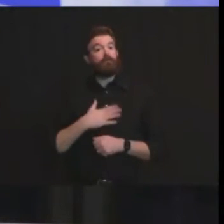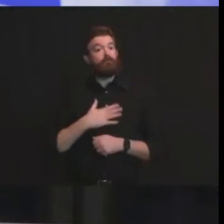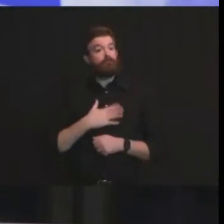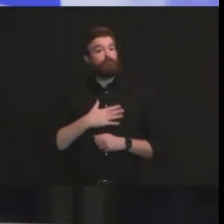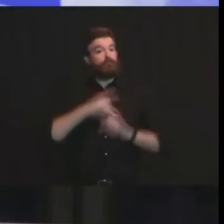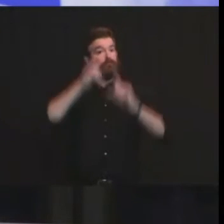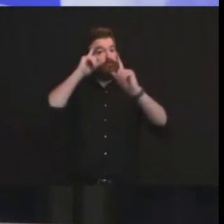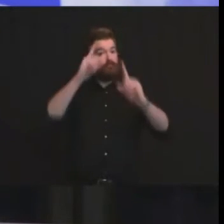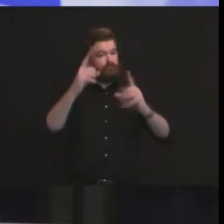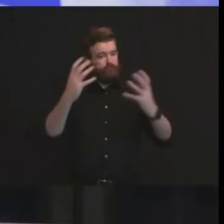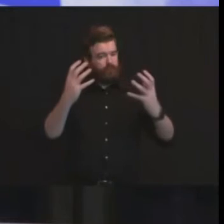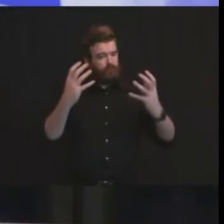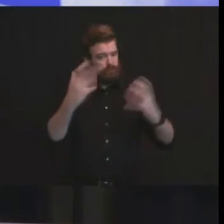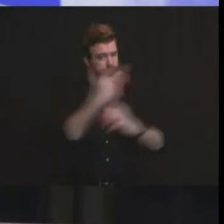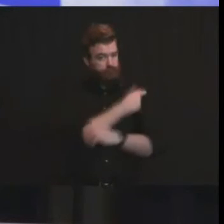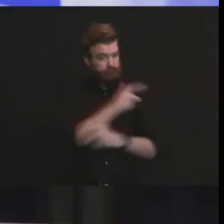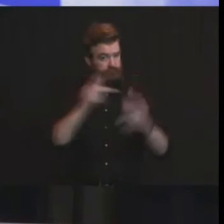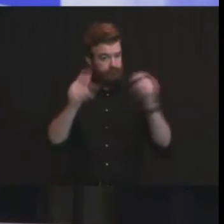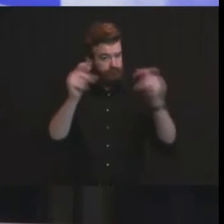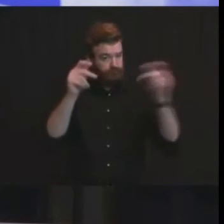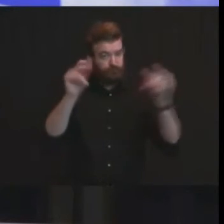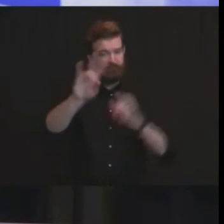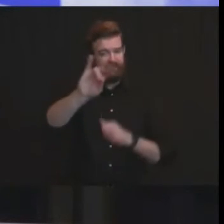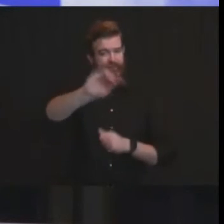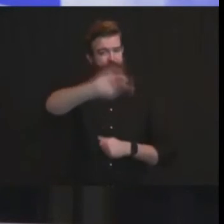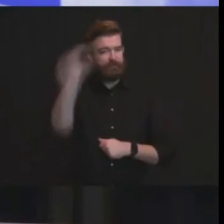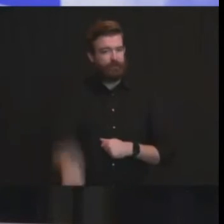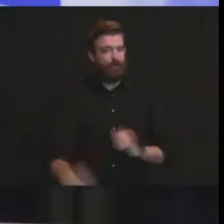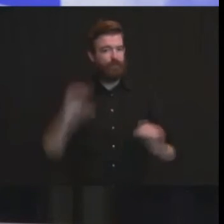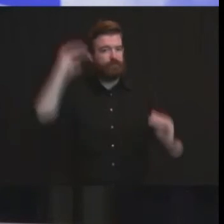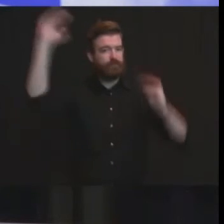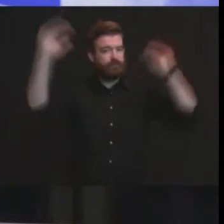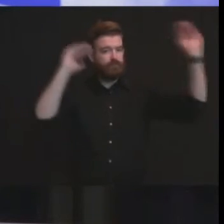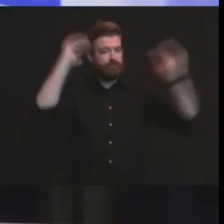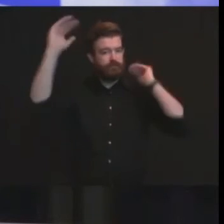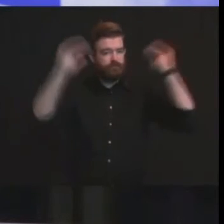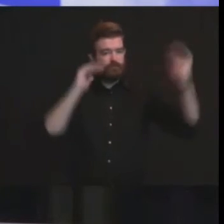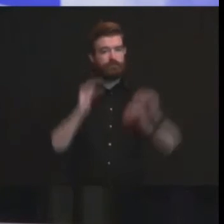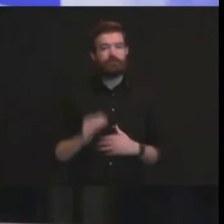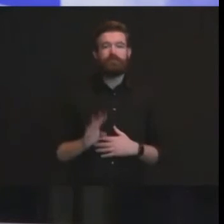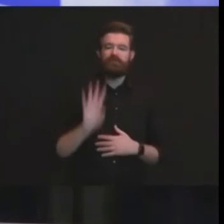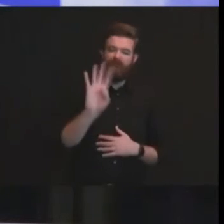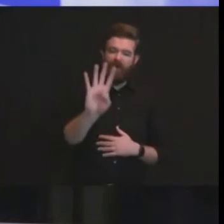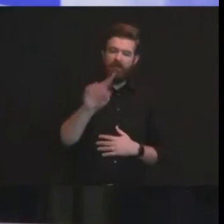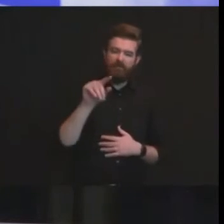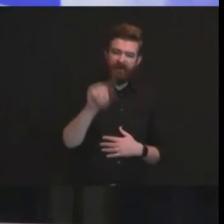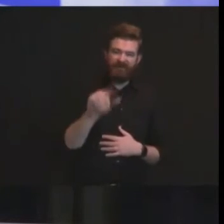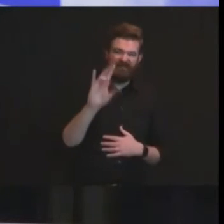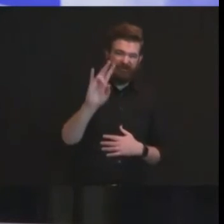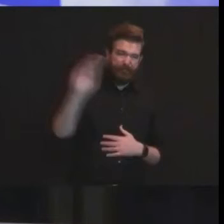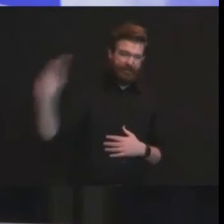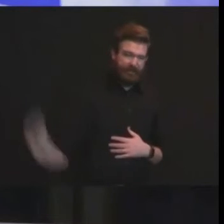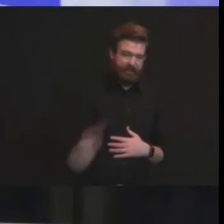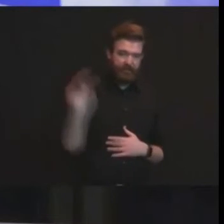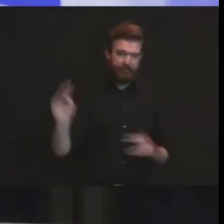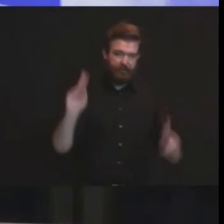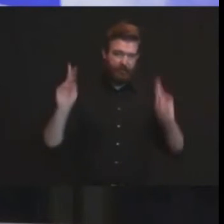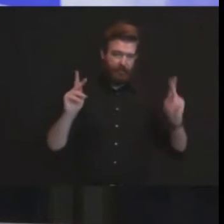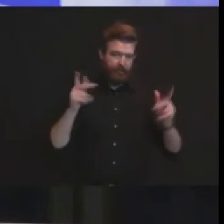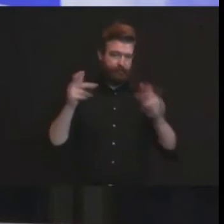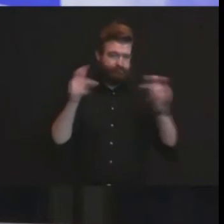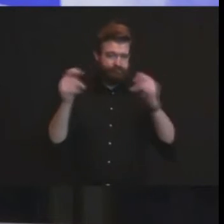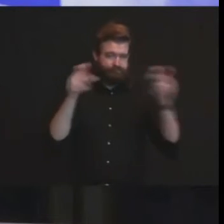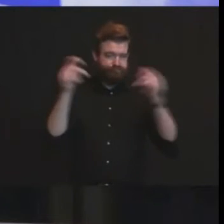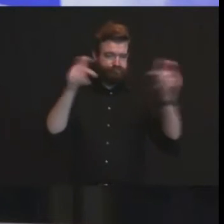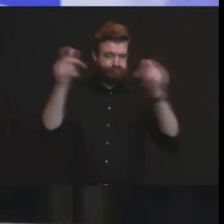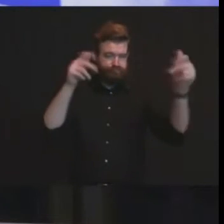or 4.7 million new jerseyans in six months prioritization of